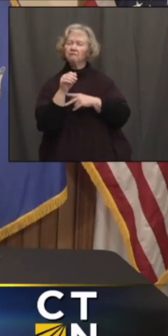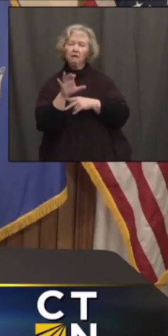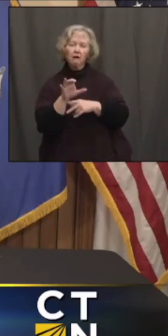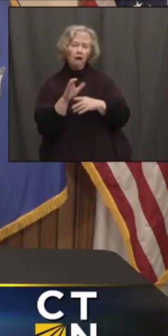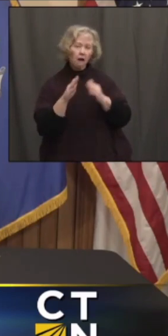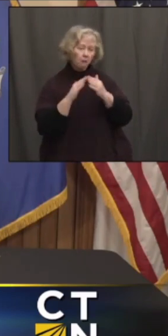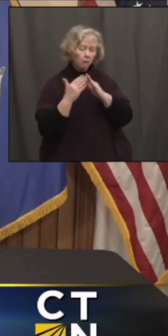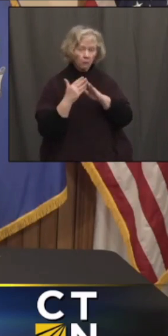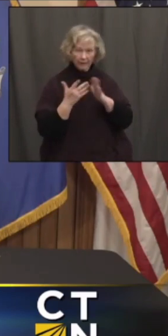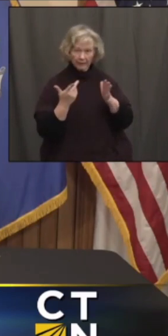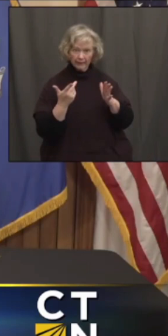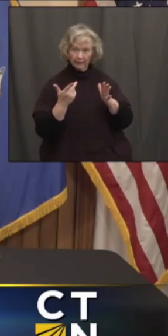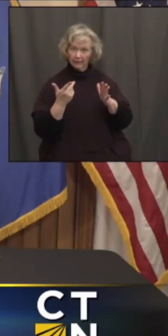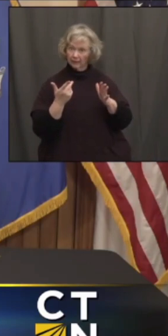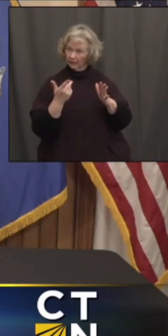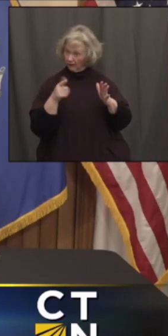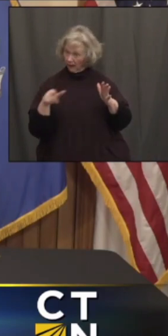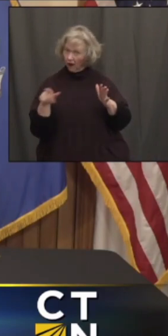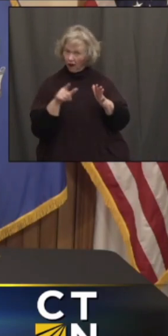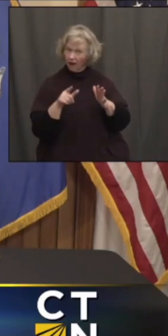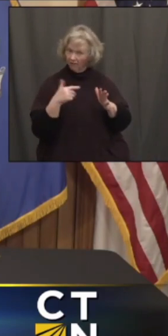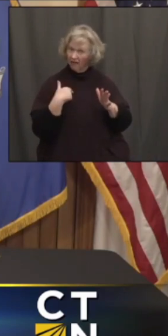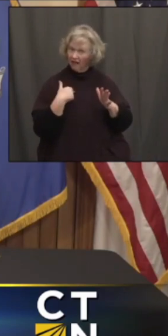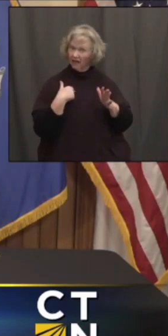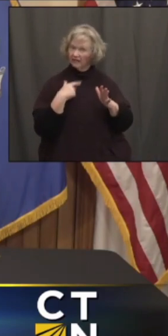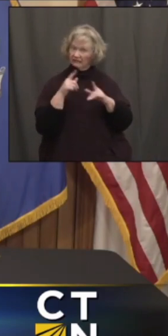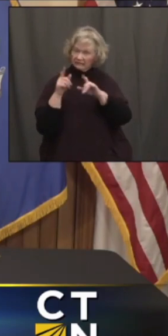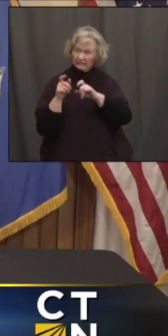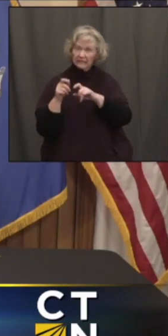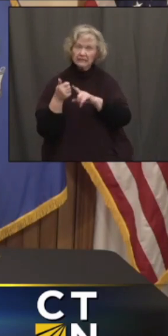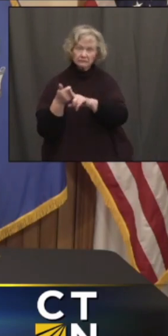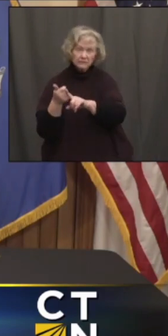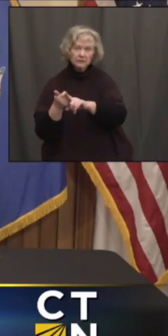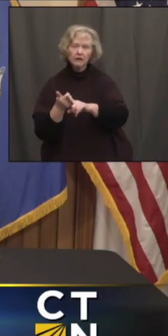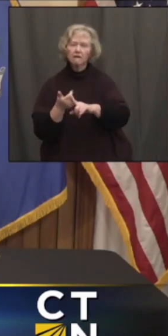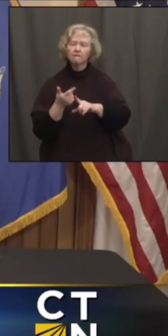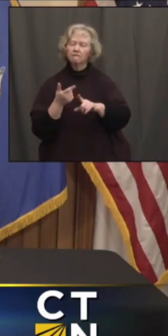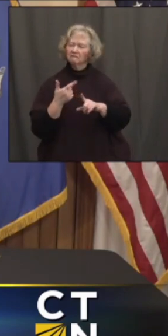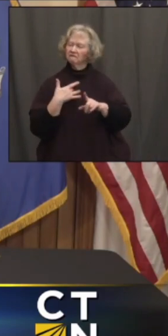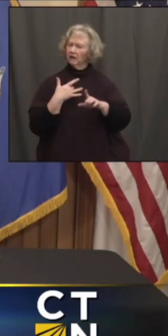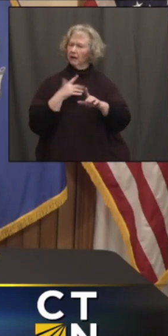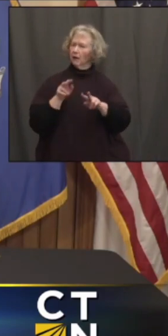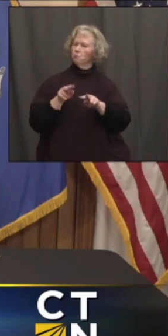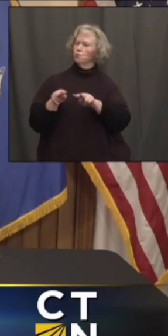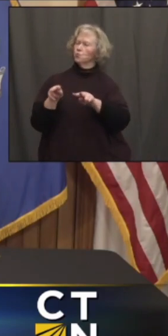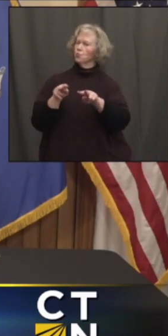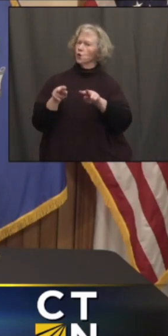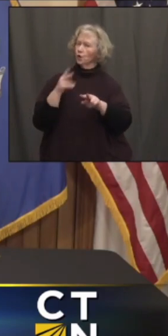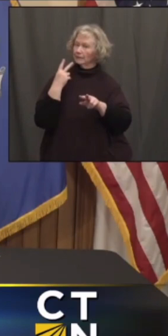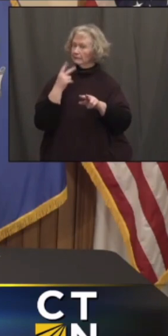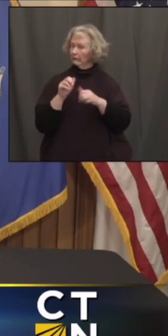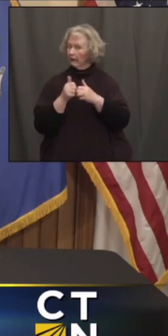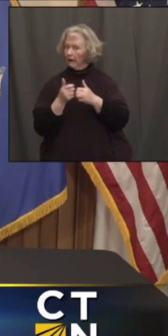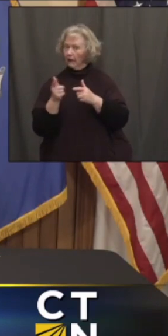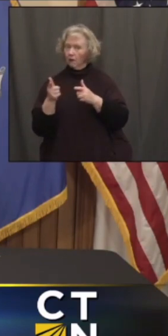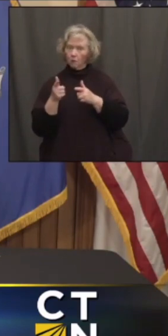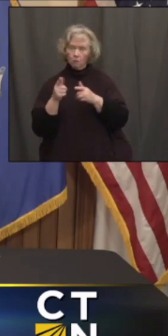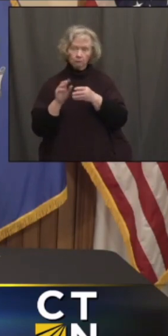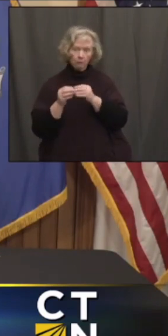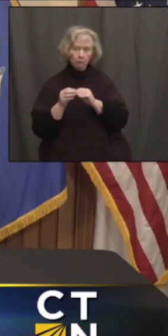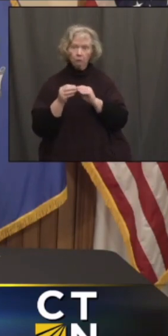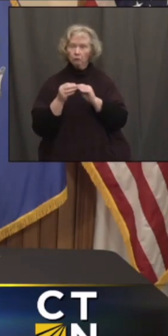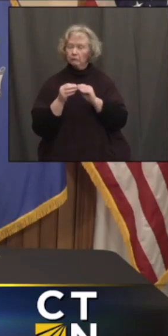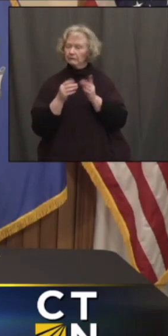members of those communities testing in sufficient numbers so that you can track what's happening there and